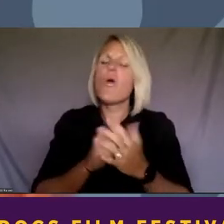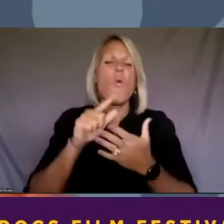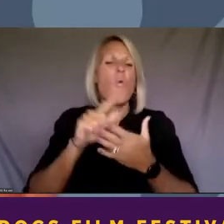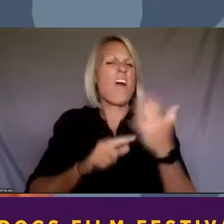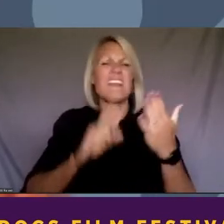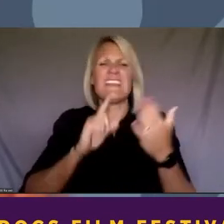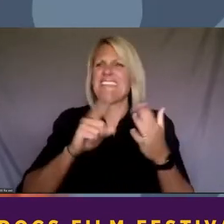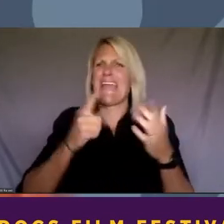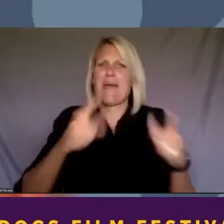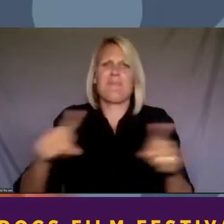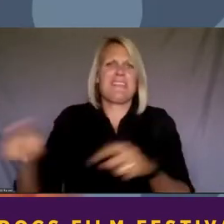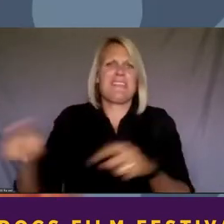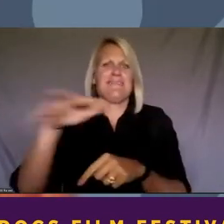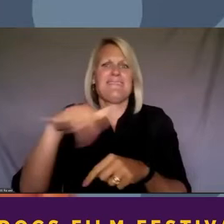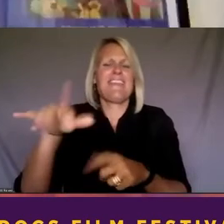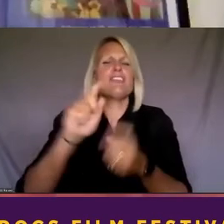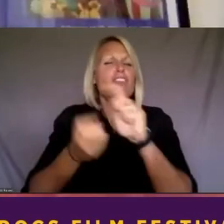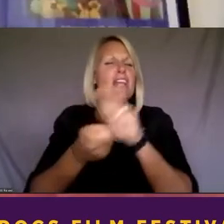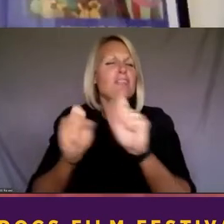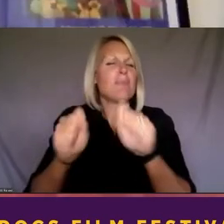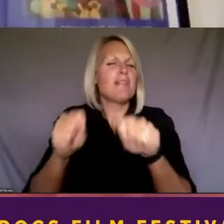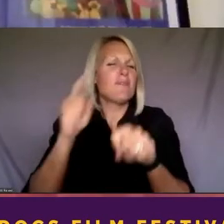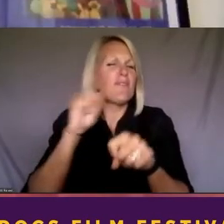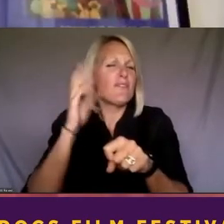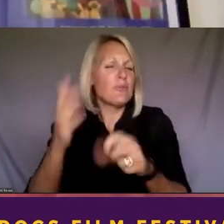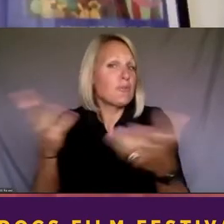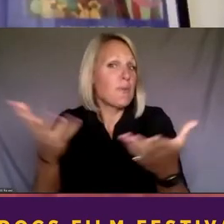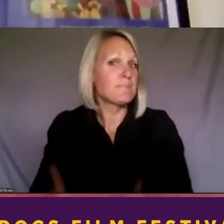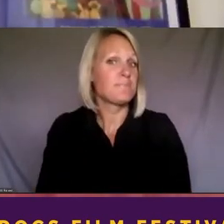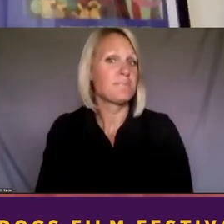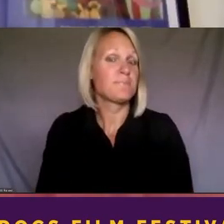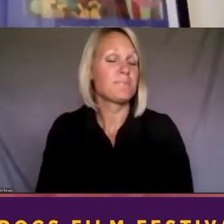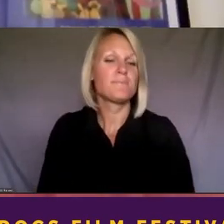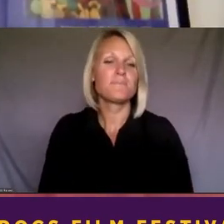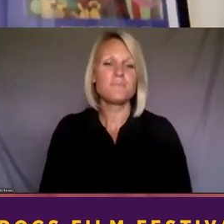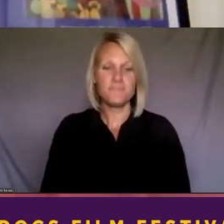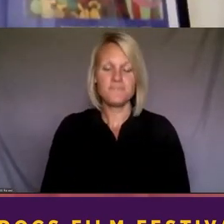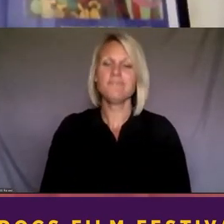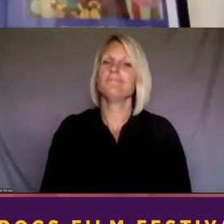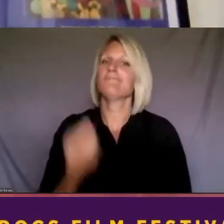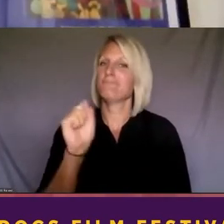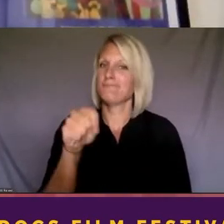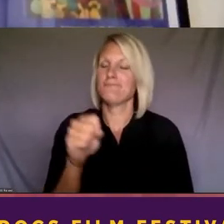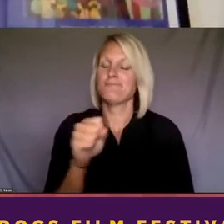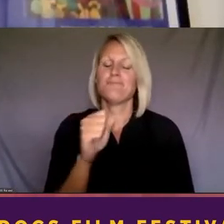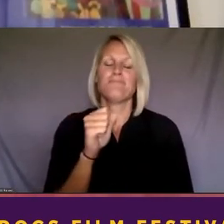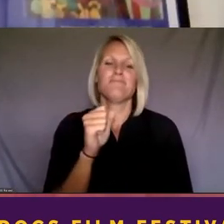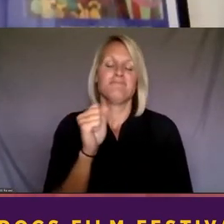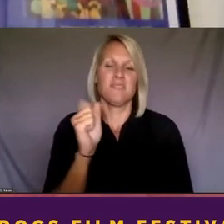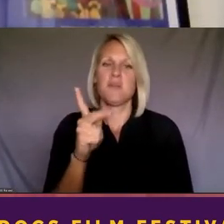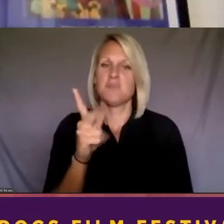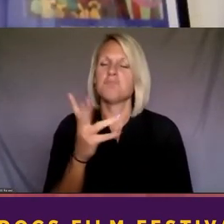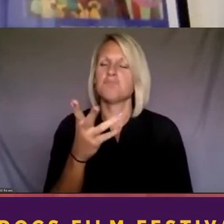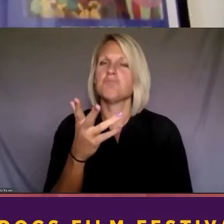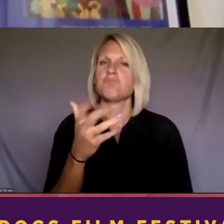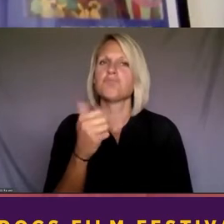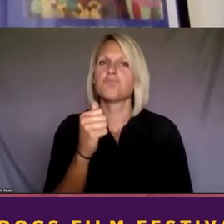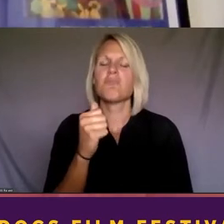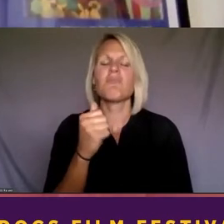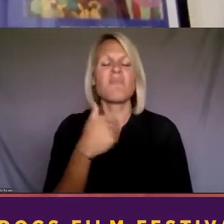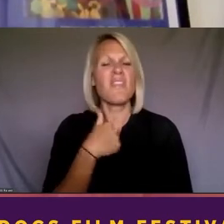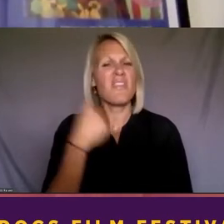change that's happening on the ground. Yeah, absolutely. Yeah, I'll say that I think there's,